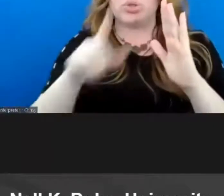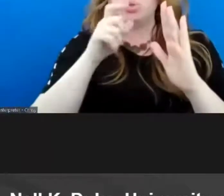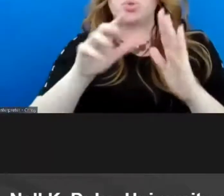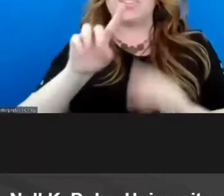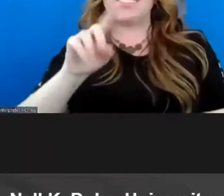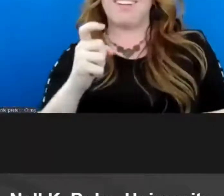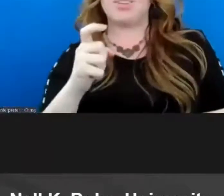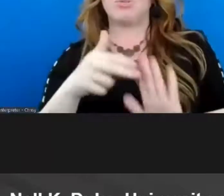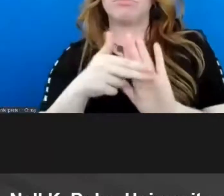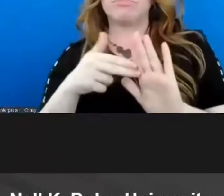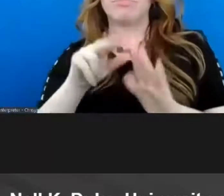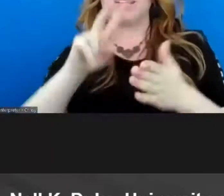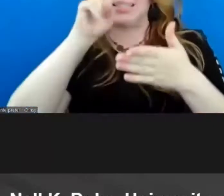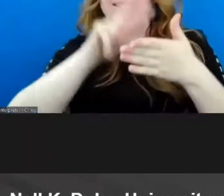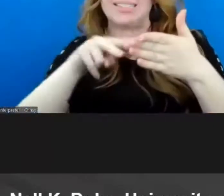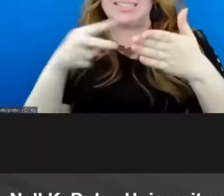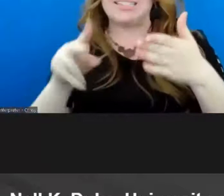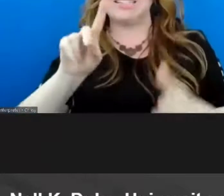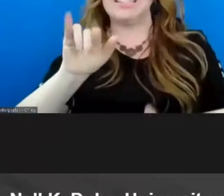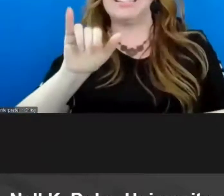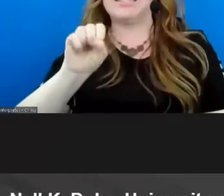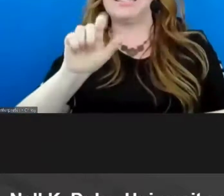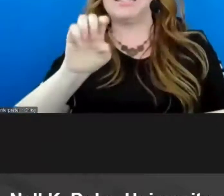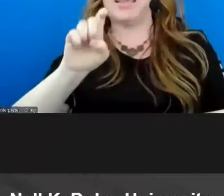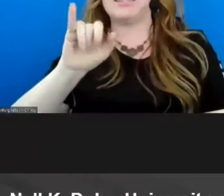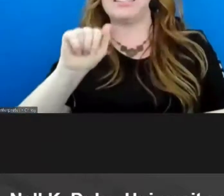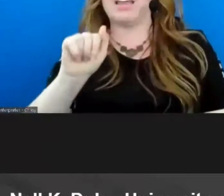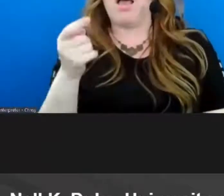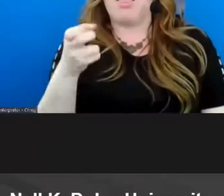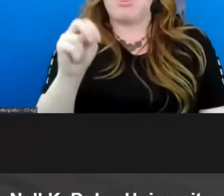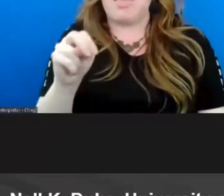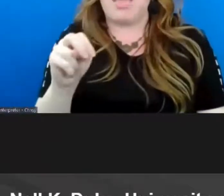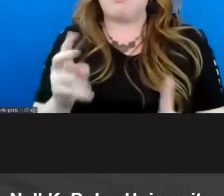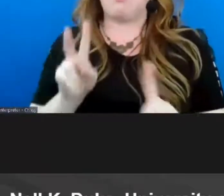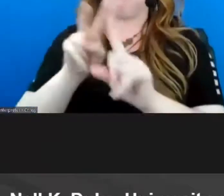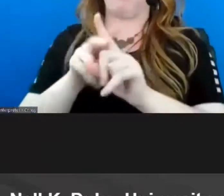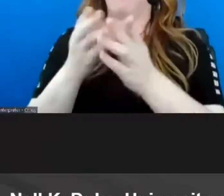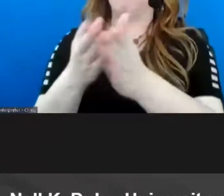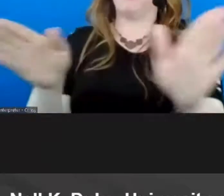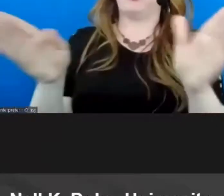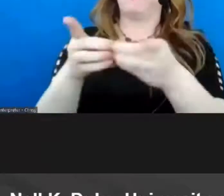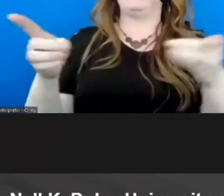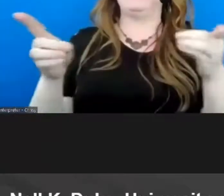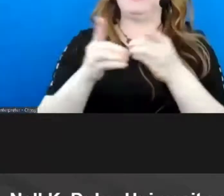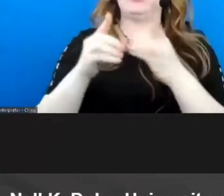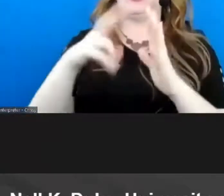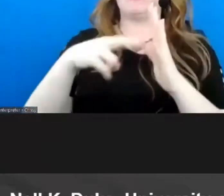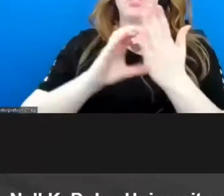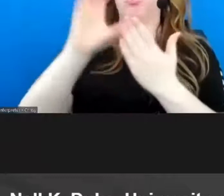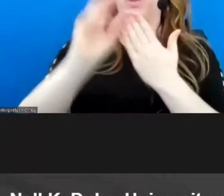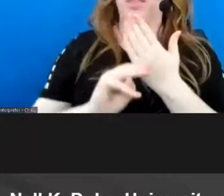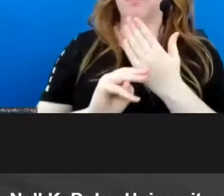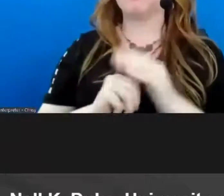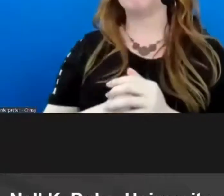with dyslexia but then they adopt it as the district reading curriculum good